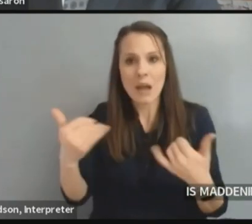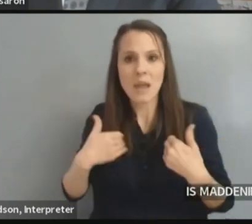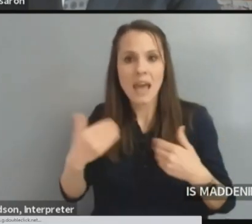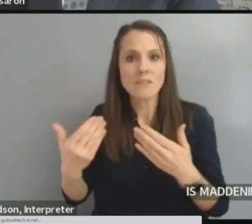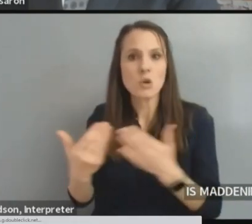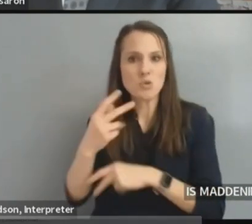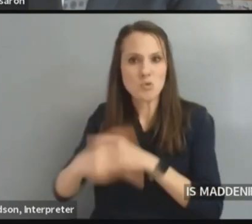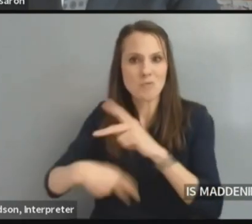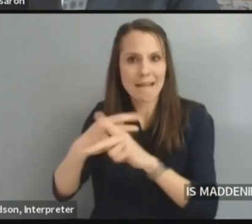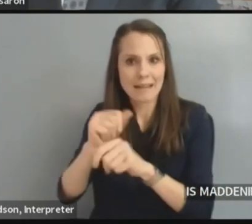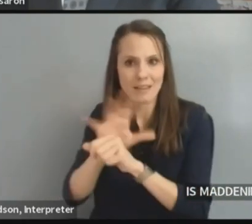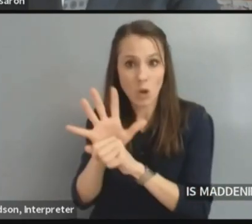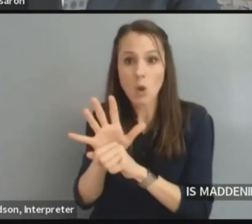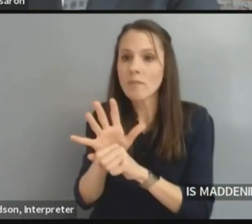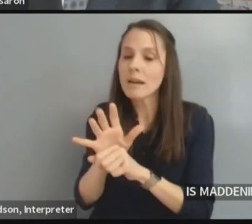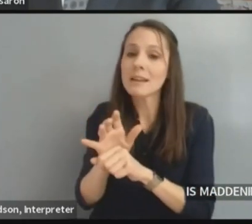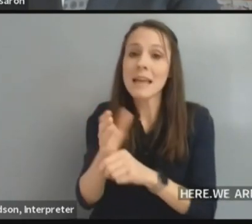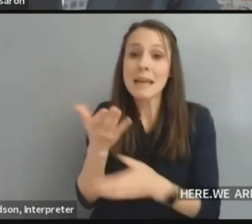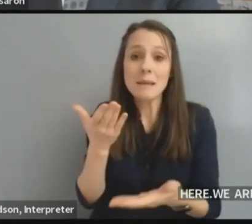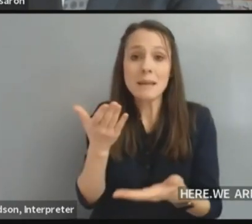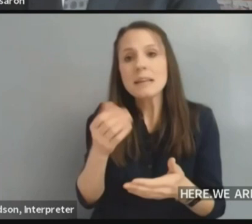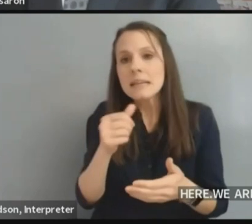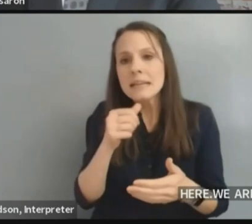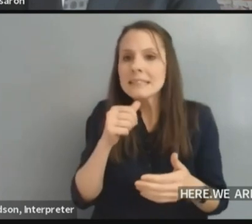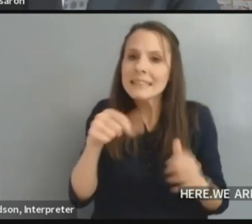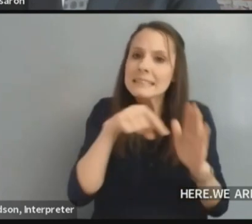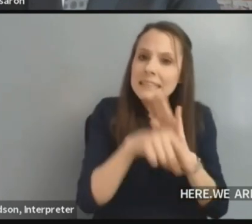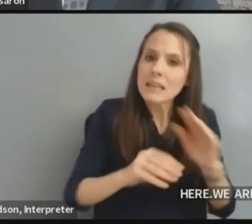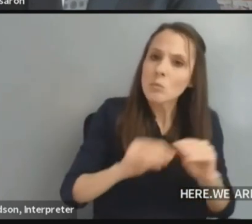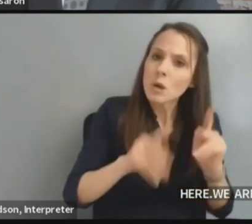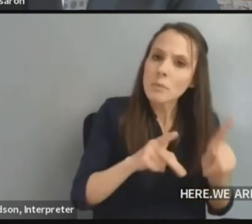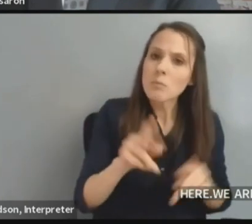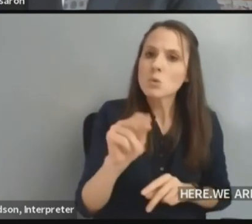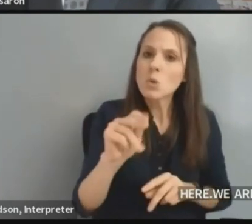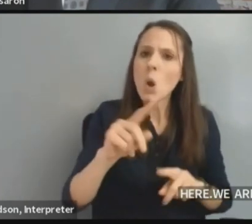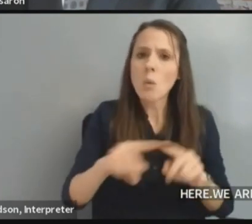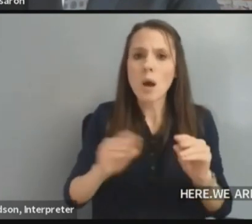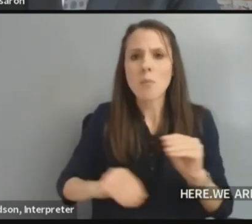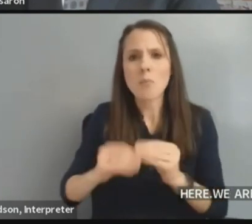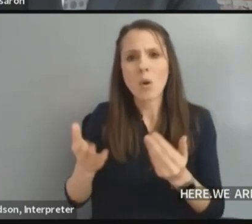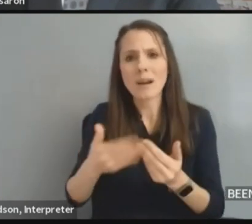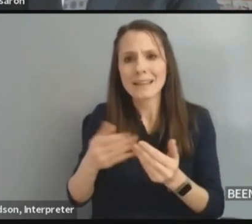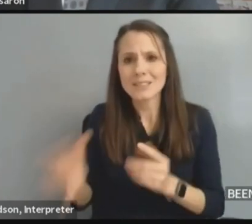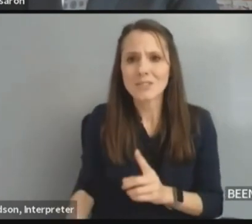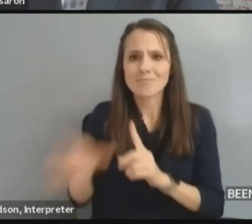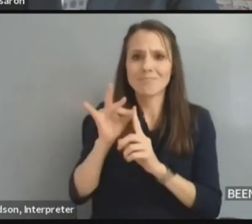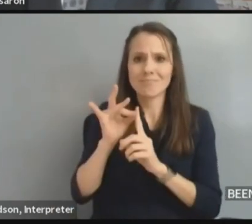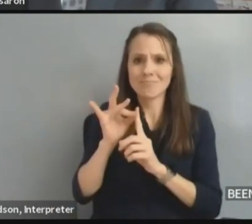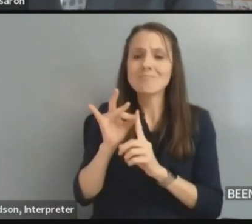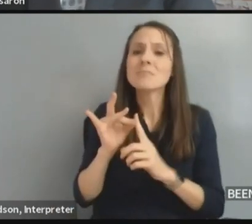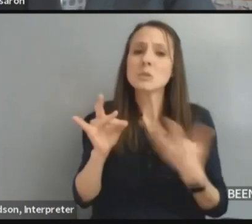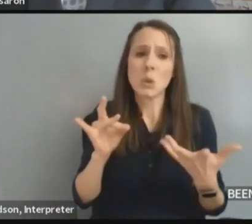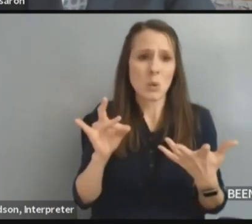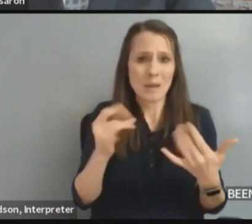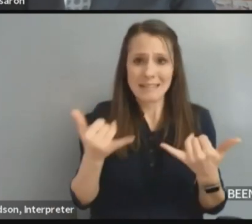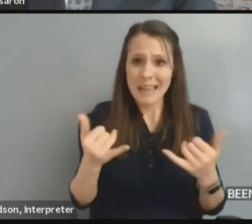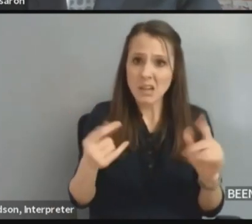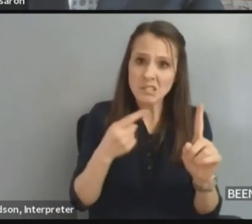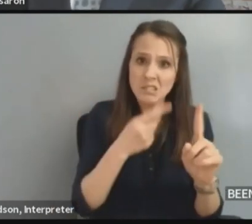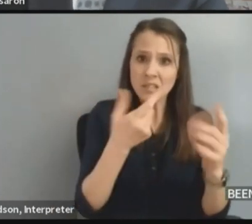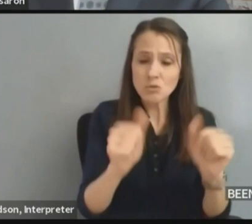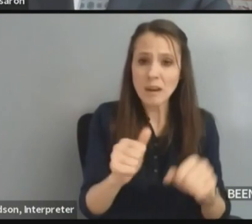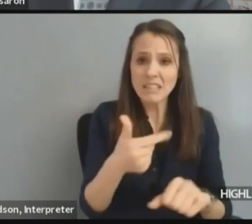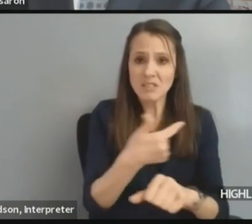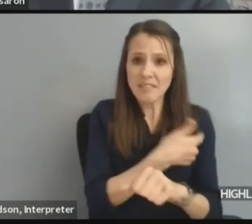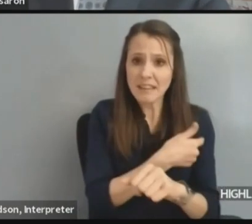contagious. Maybe not more deadly, but the more people that get it, we know the more fatalities. And so we are in a race to vaccinate